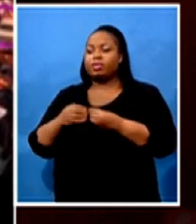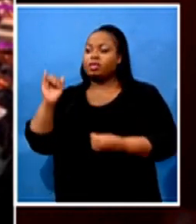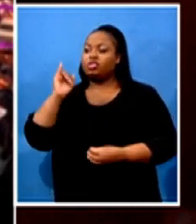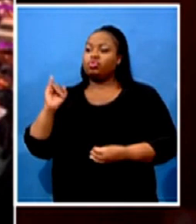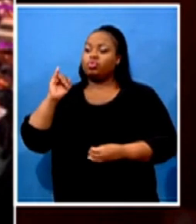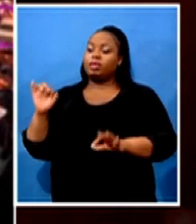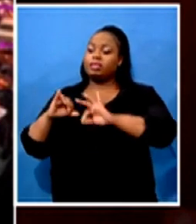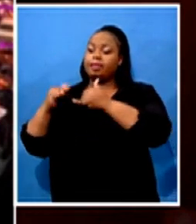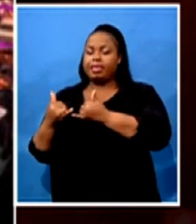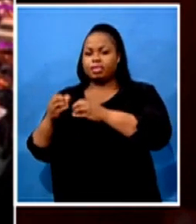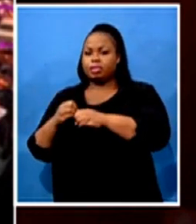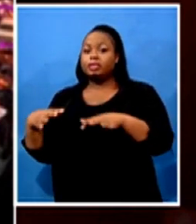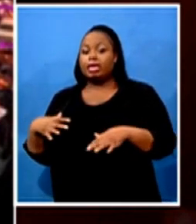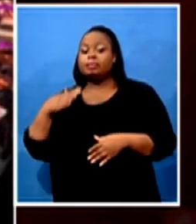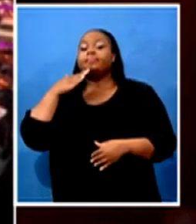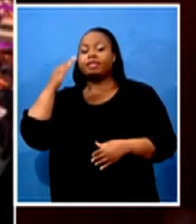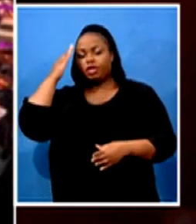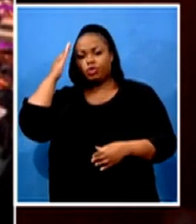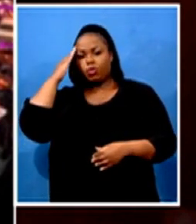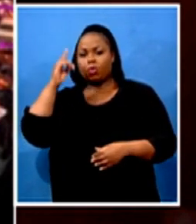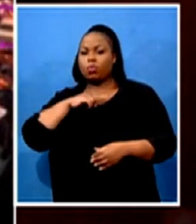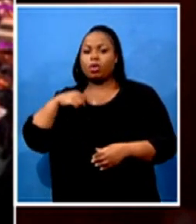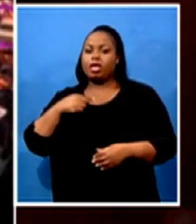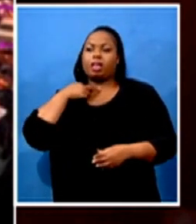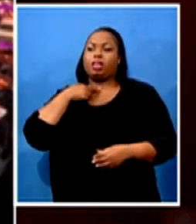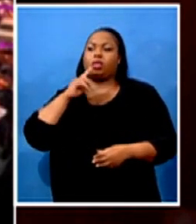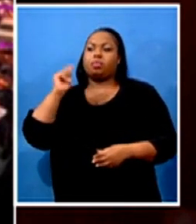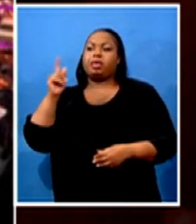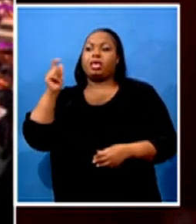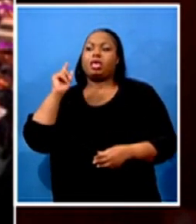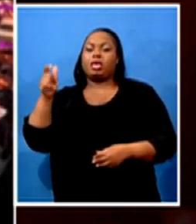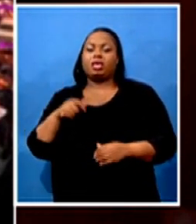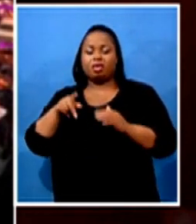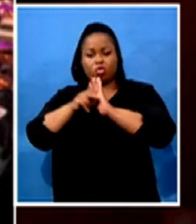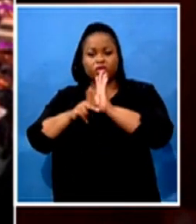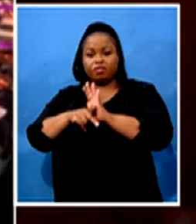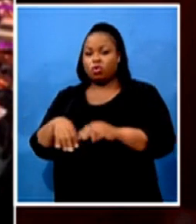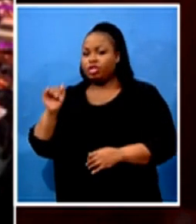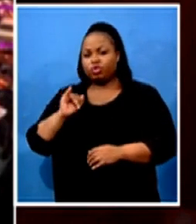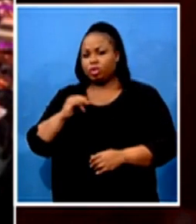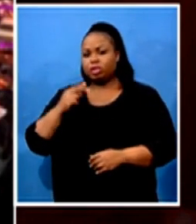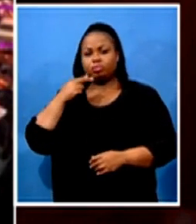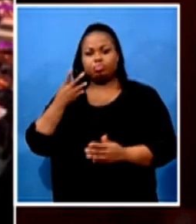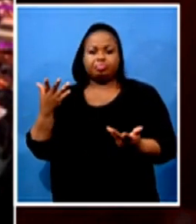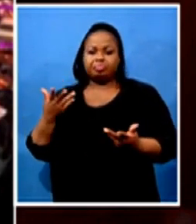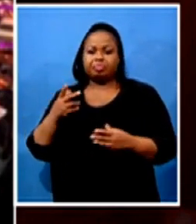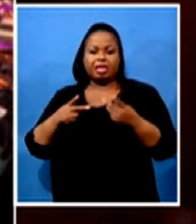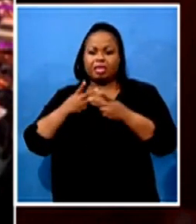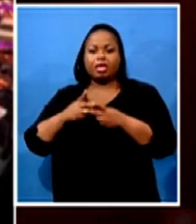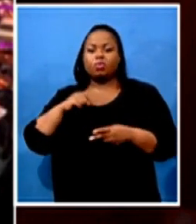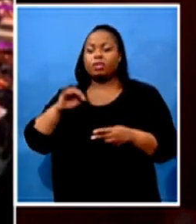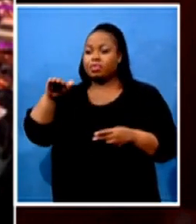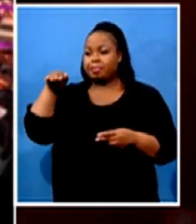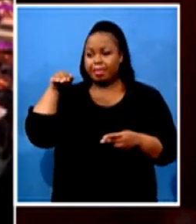they have in paying out those insurance policies. We're working hand-in-hand with landlords. We are having conversations with the banks in terms of looking at ways